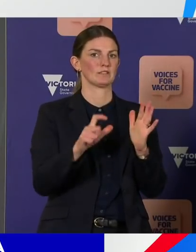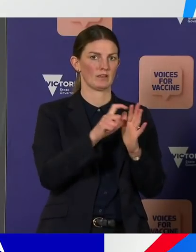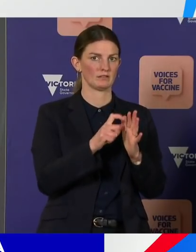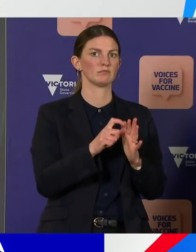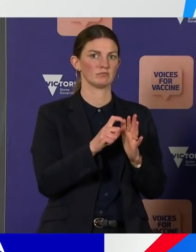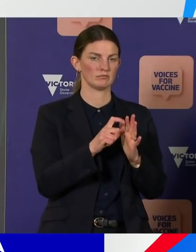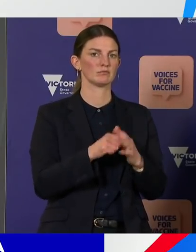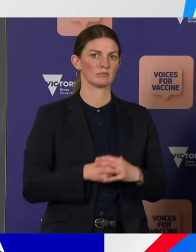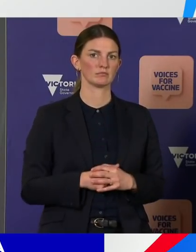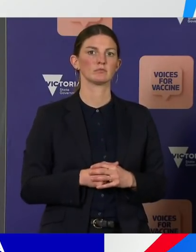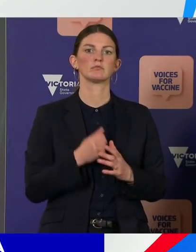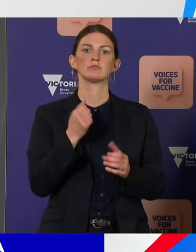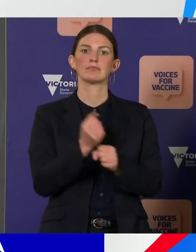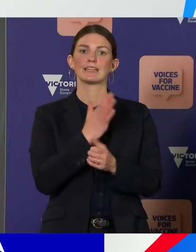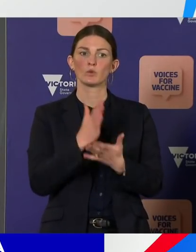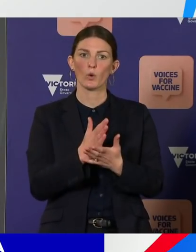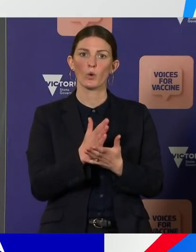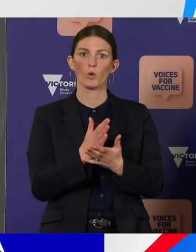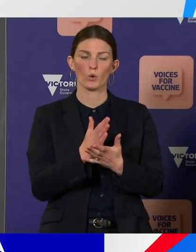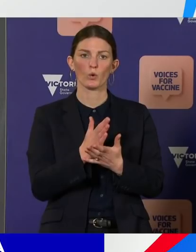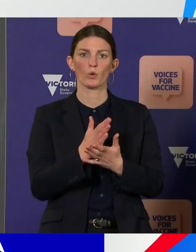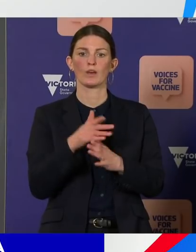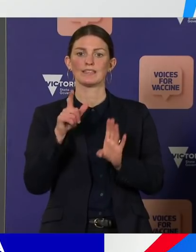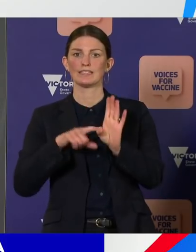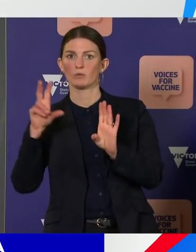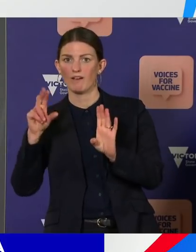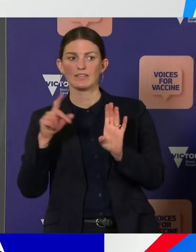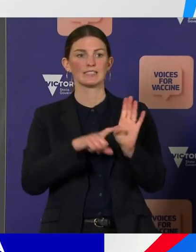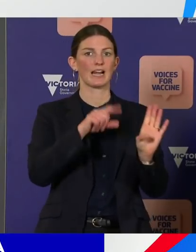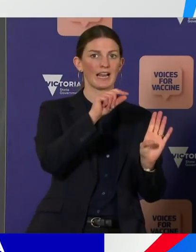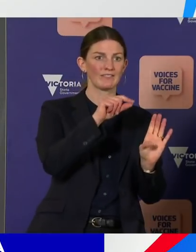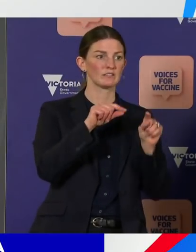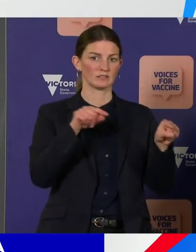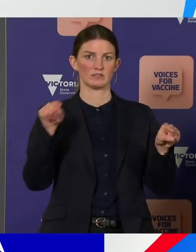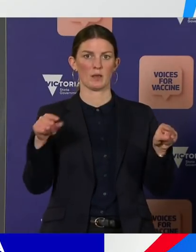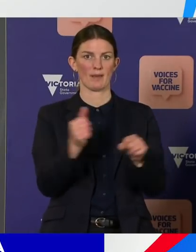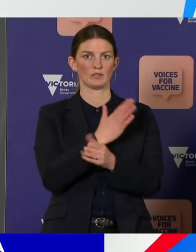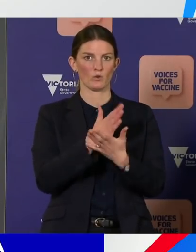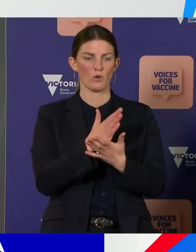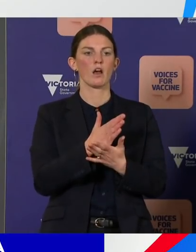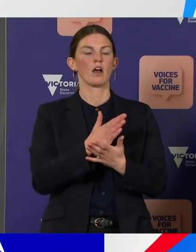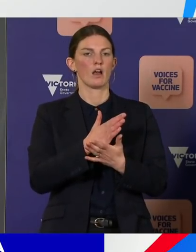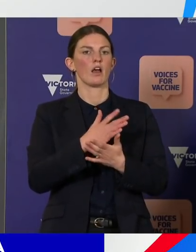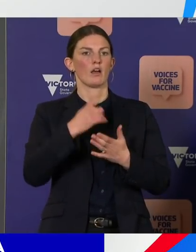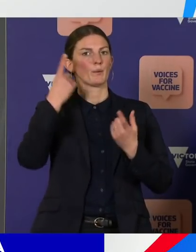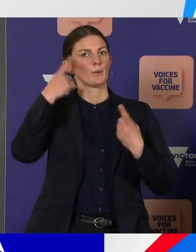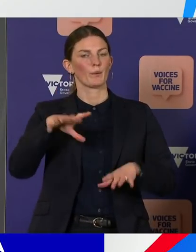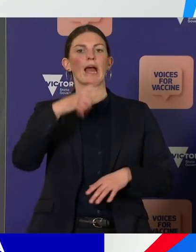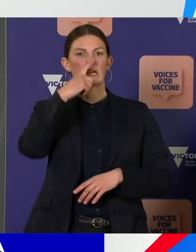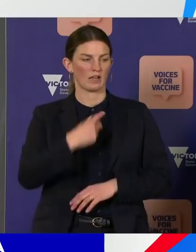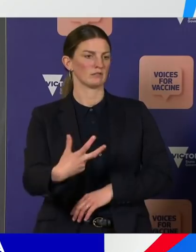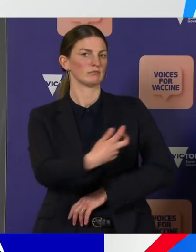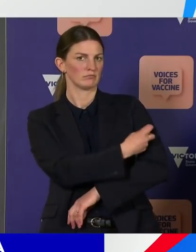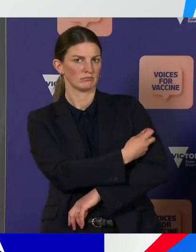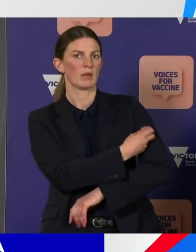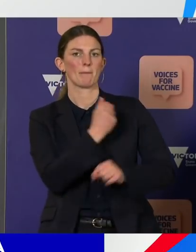eligible year 11s and 12s get that certainty about making sure that their exams